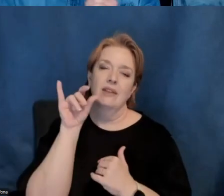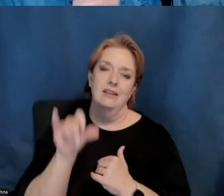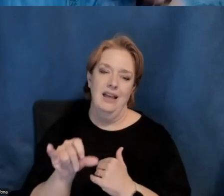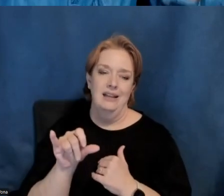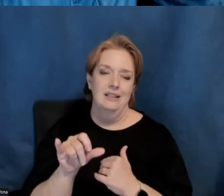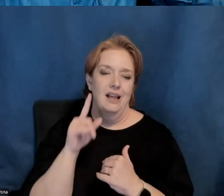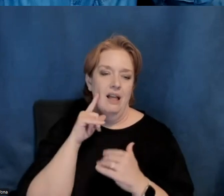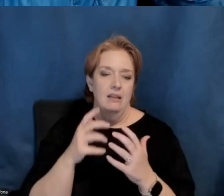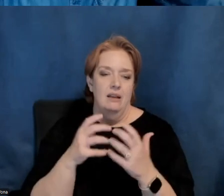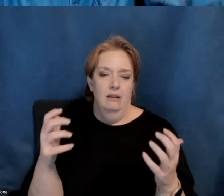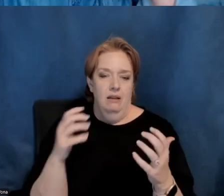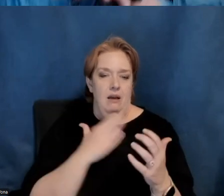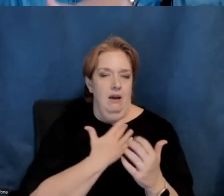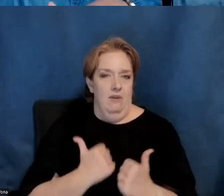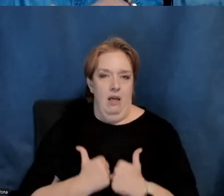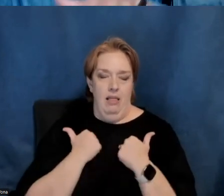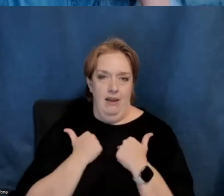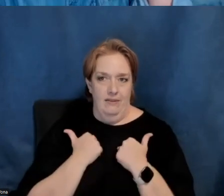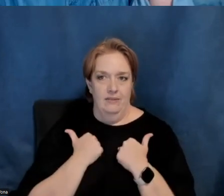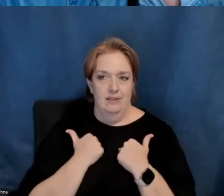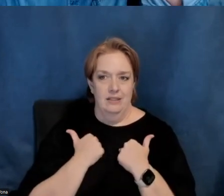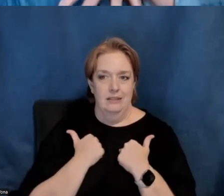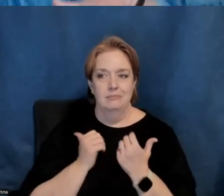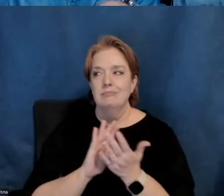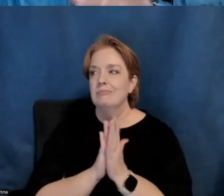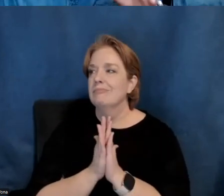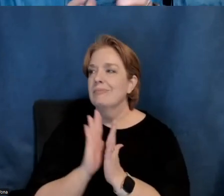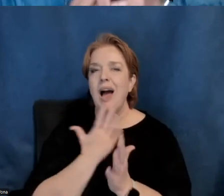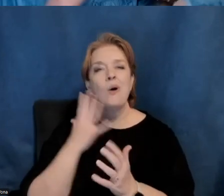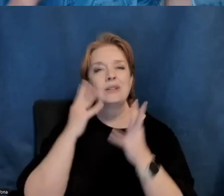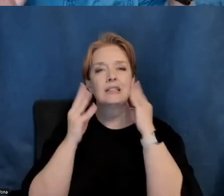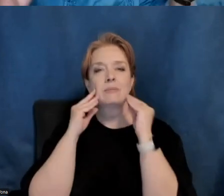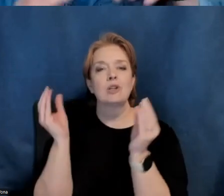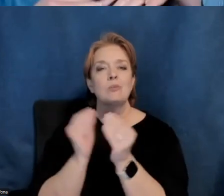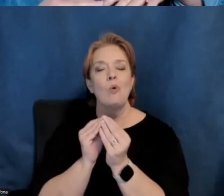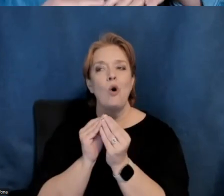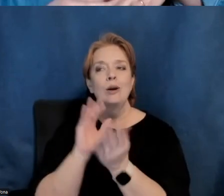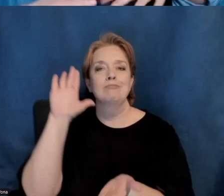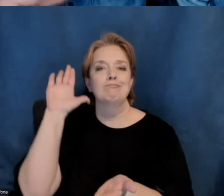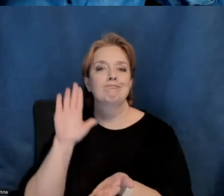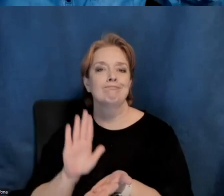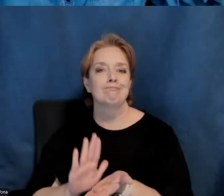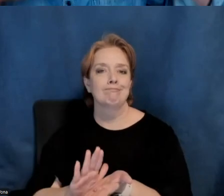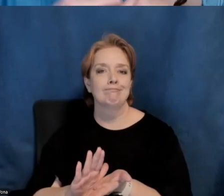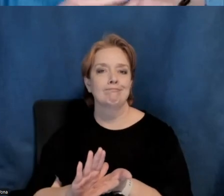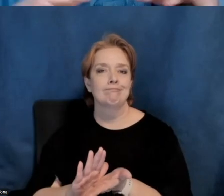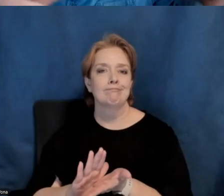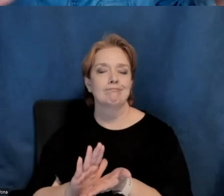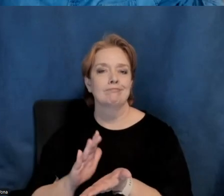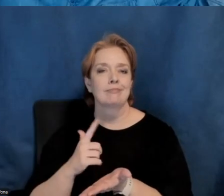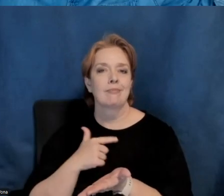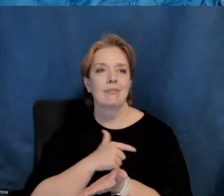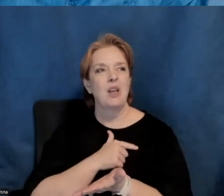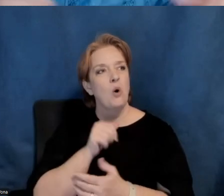so much of our lives have, have been flattened, you know, experience has been flattened and we don't necessarily get to see the, the